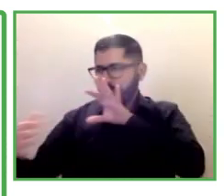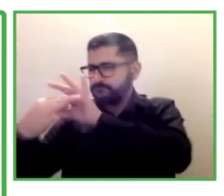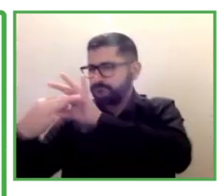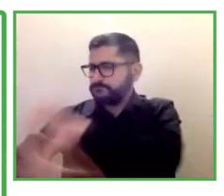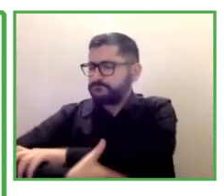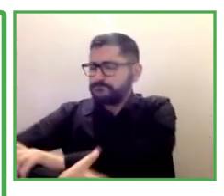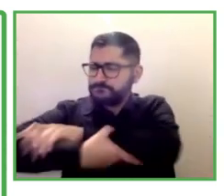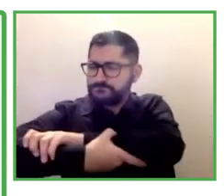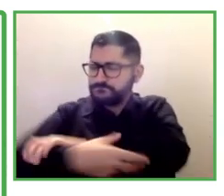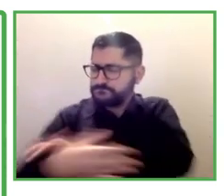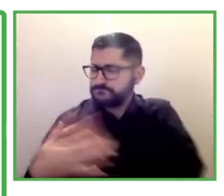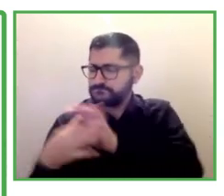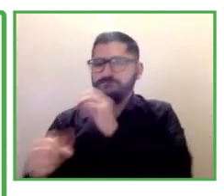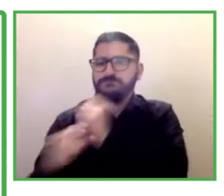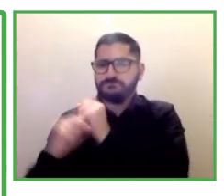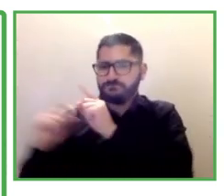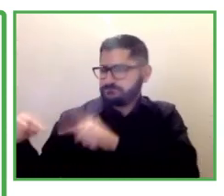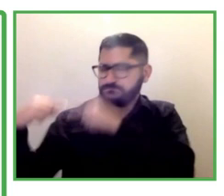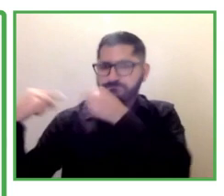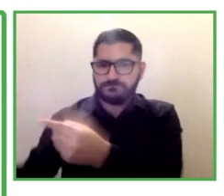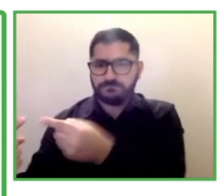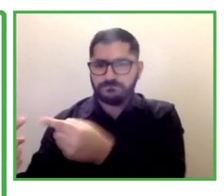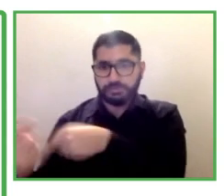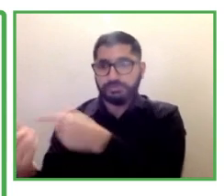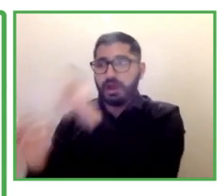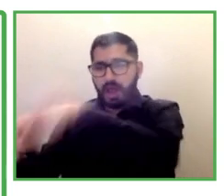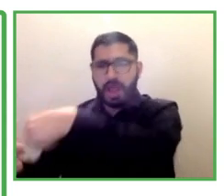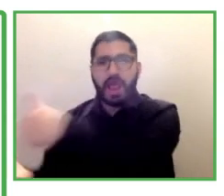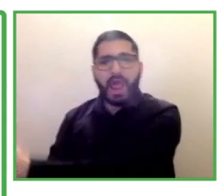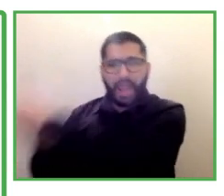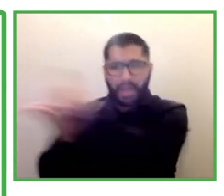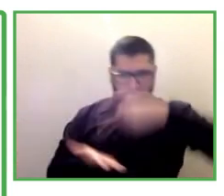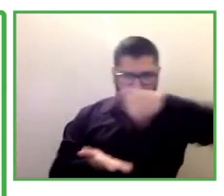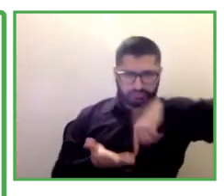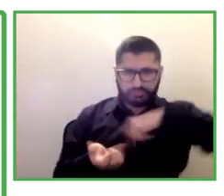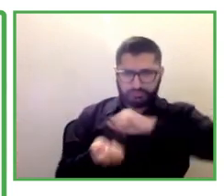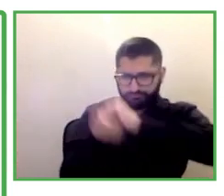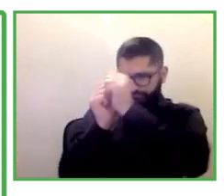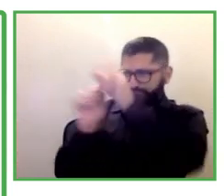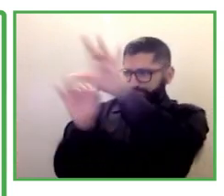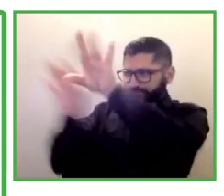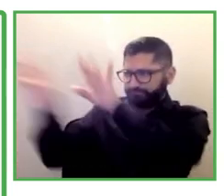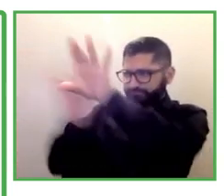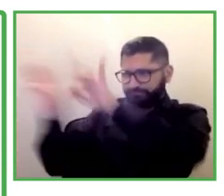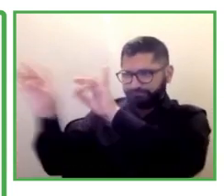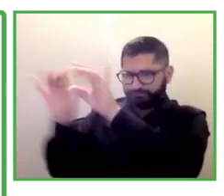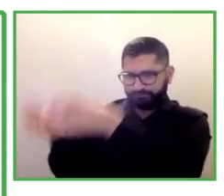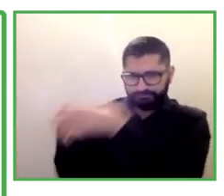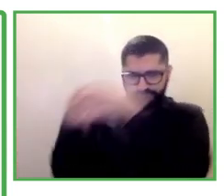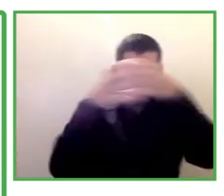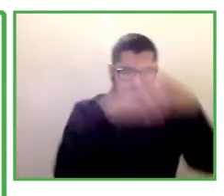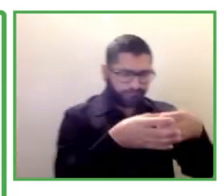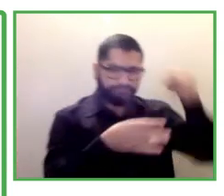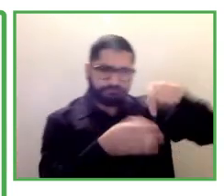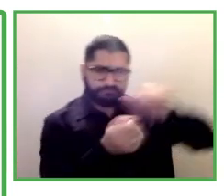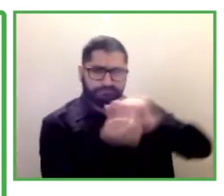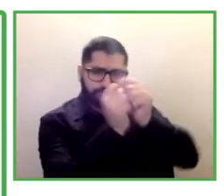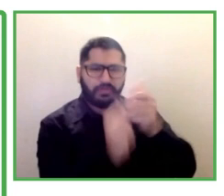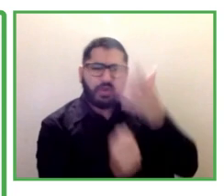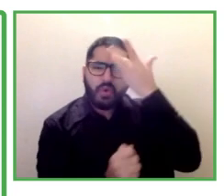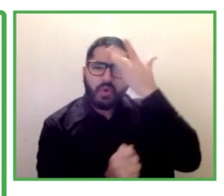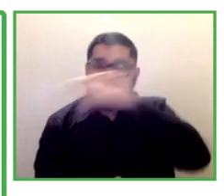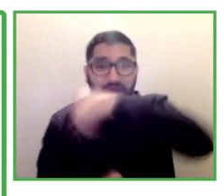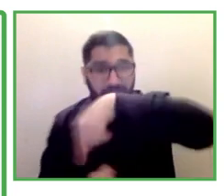students um because they see the value in their students coming through this this particular type of work experience that is supportive and